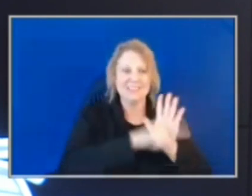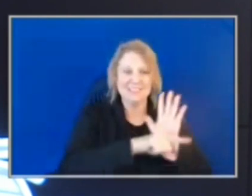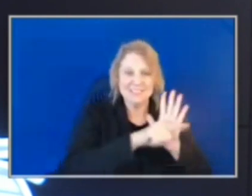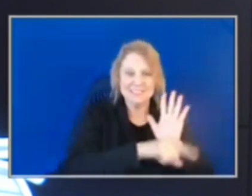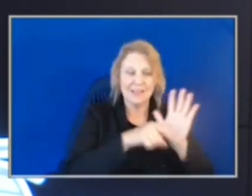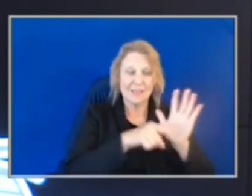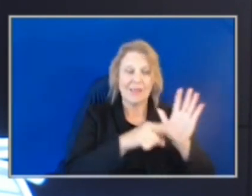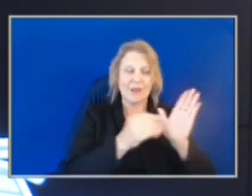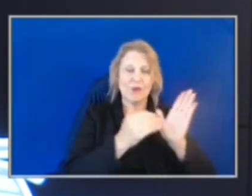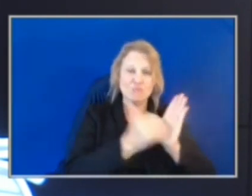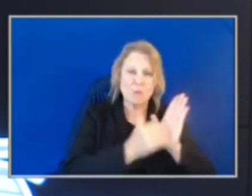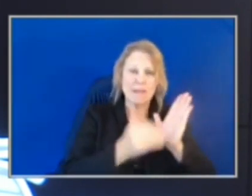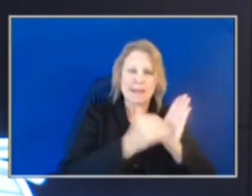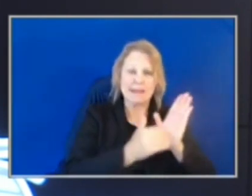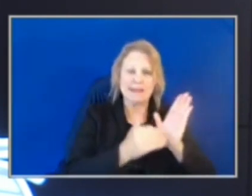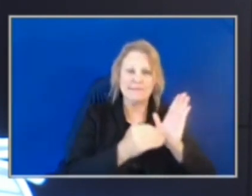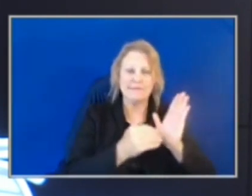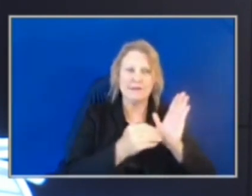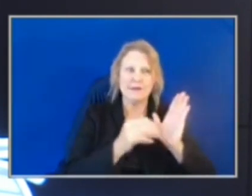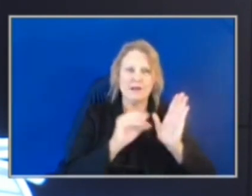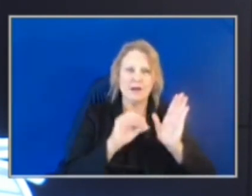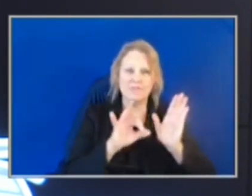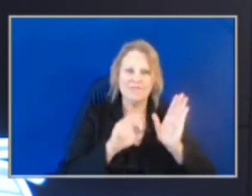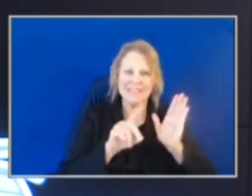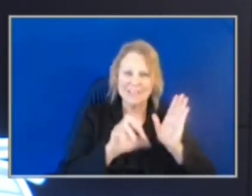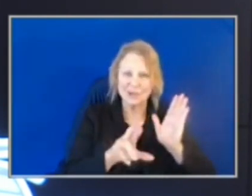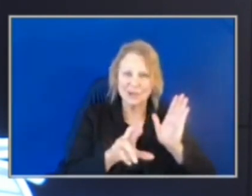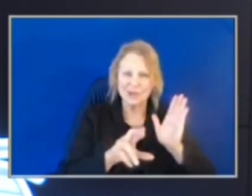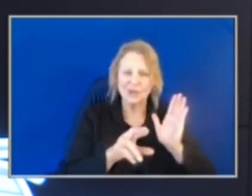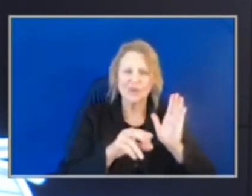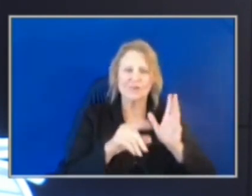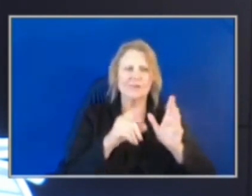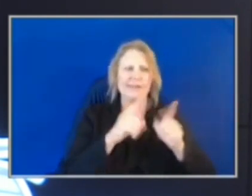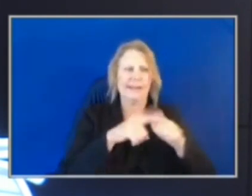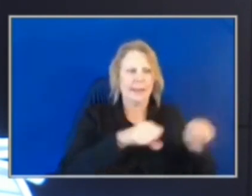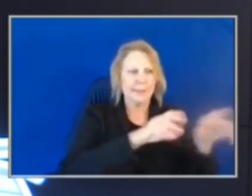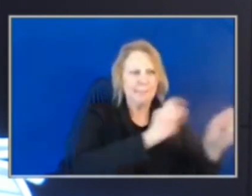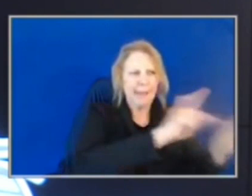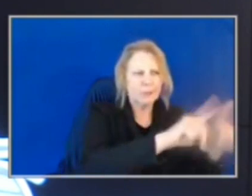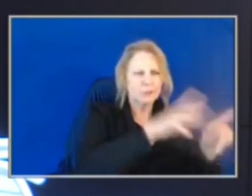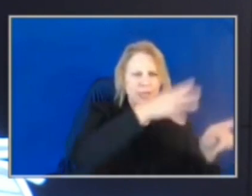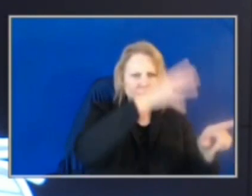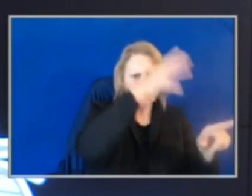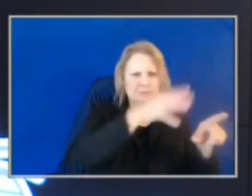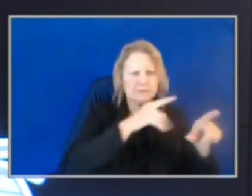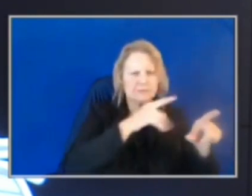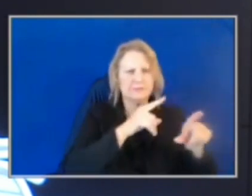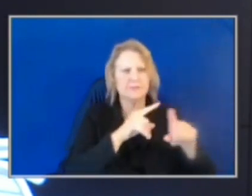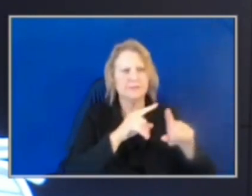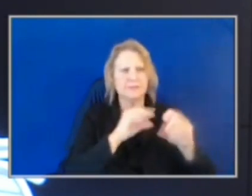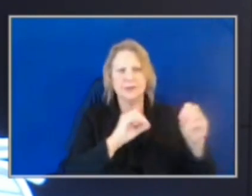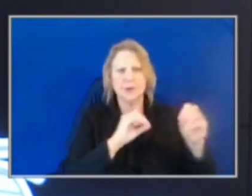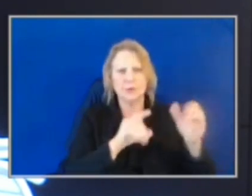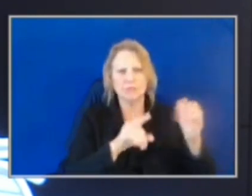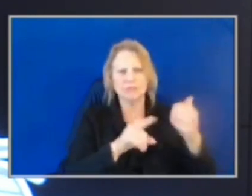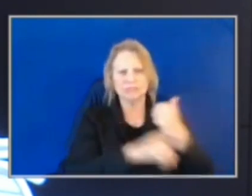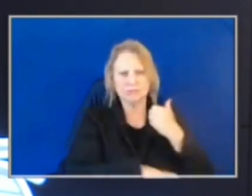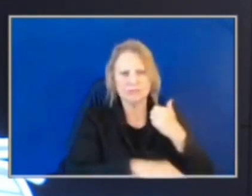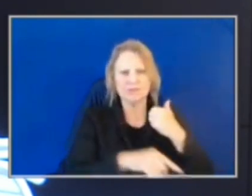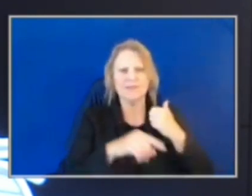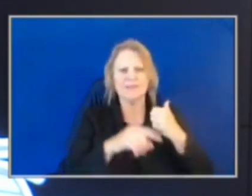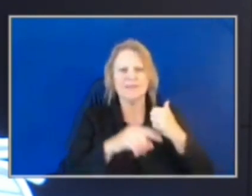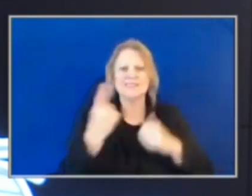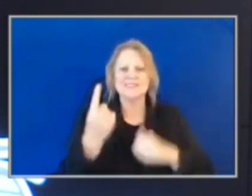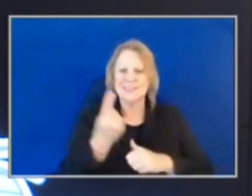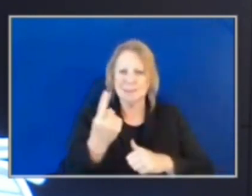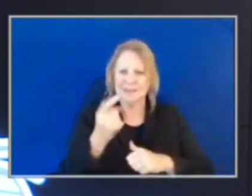when they're just released to parents, and they're bragging about getting caught, and they're bragging on Instagram and social media that something has to be done.